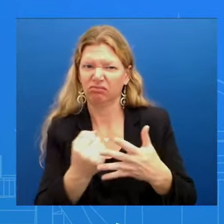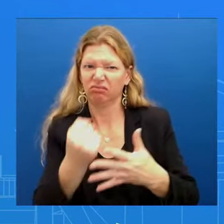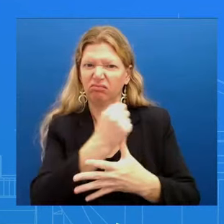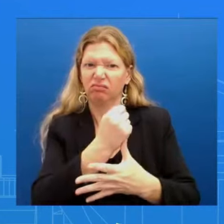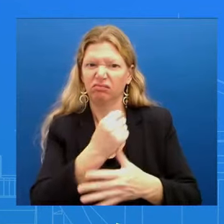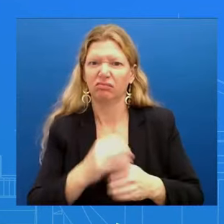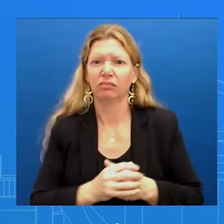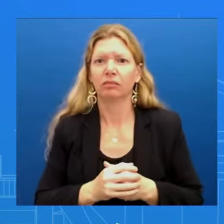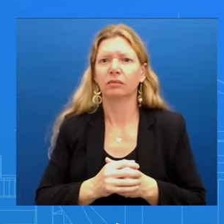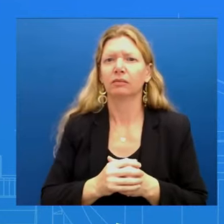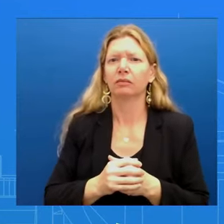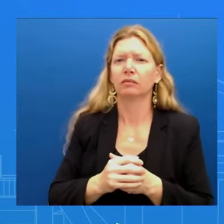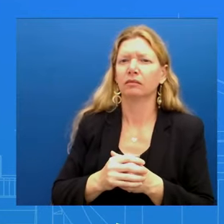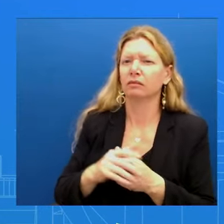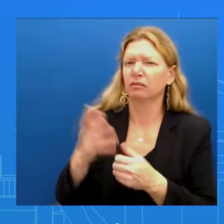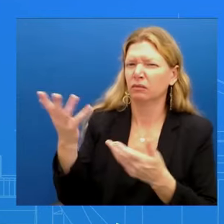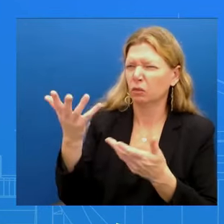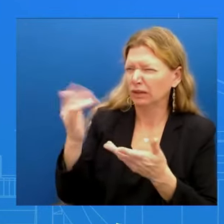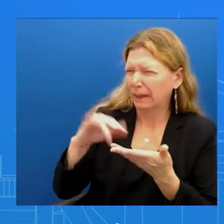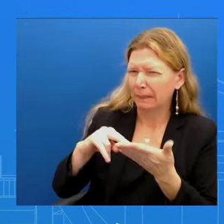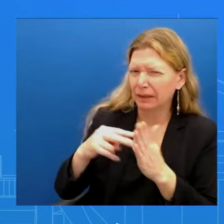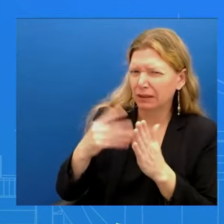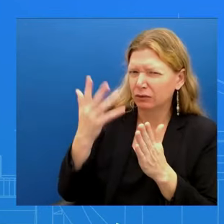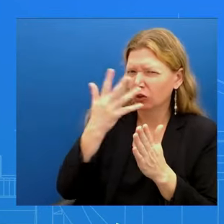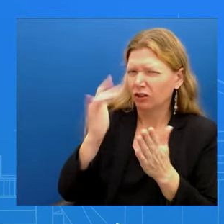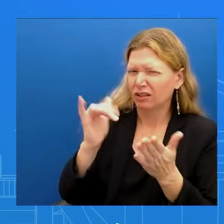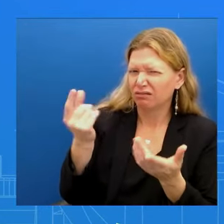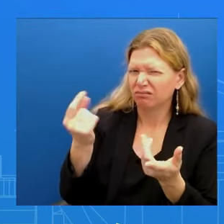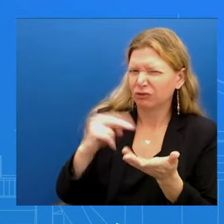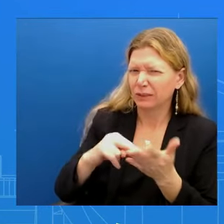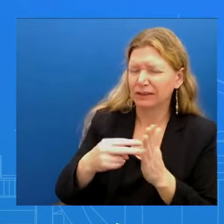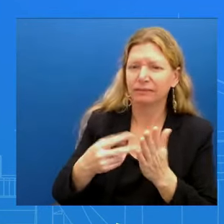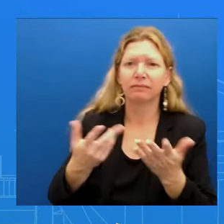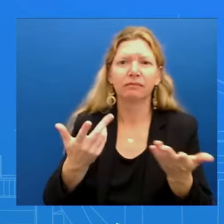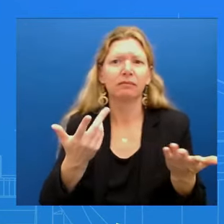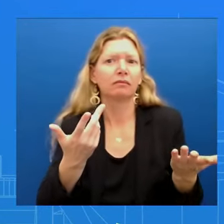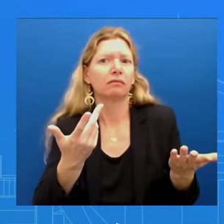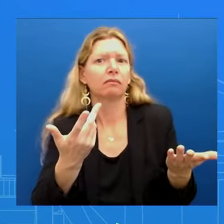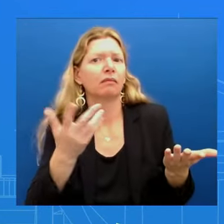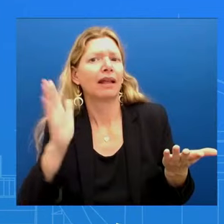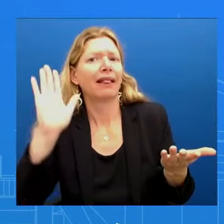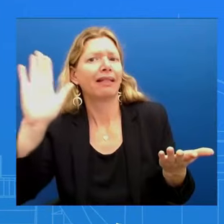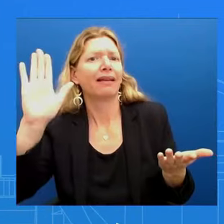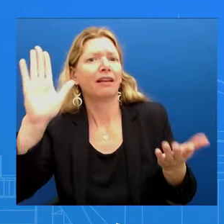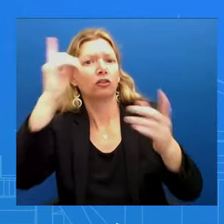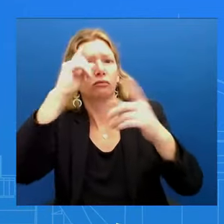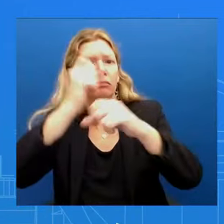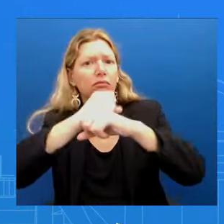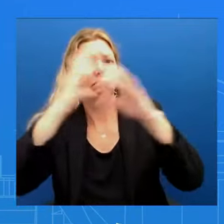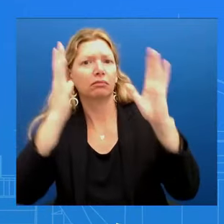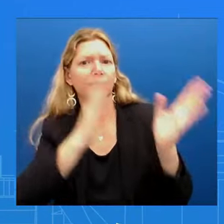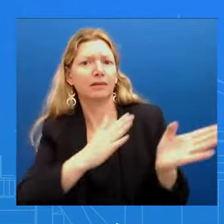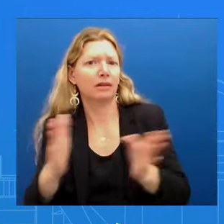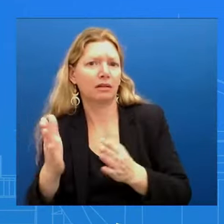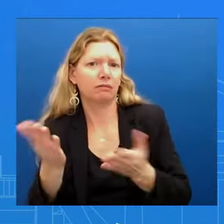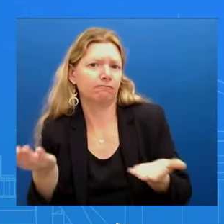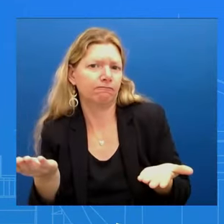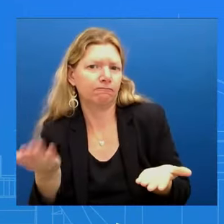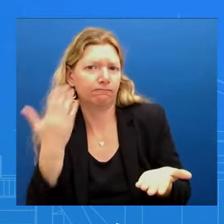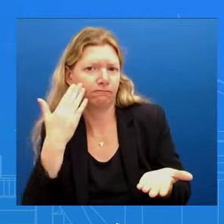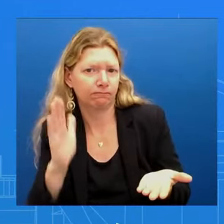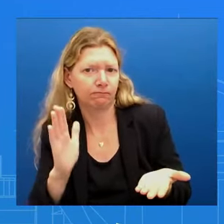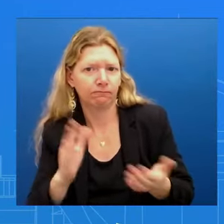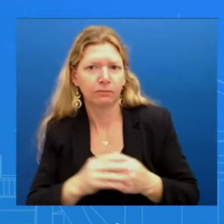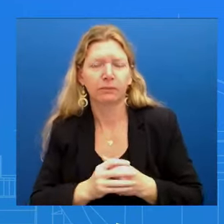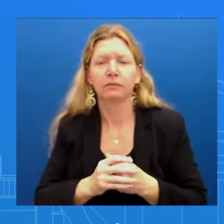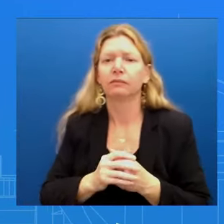where we are right now That's really going to be a question for the Israeli Defense Forces They know and they understand our concerns And Israel's Prime Minister told ABC News without presenting evidence